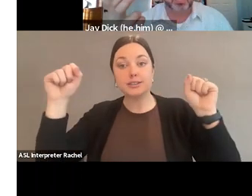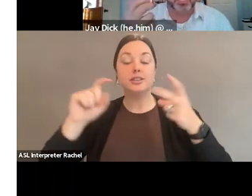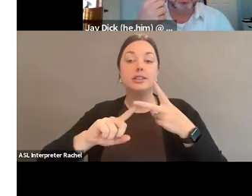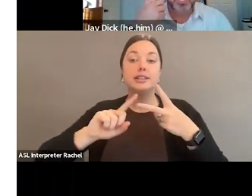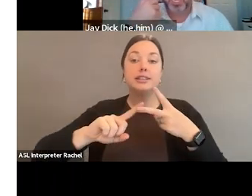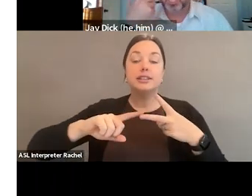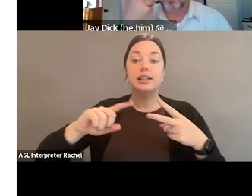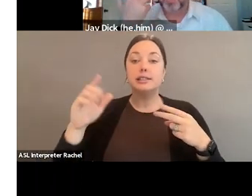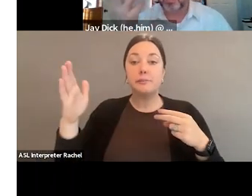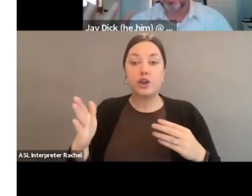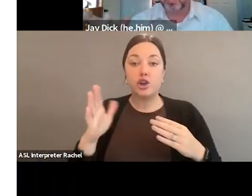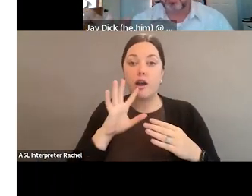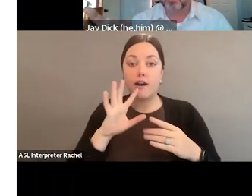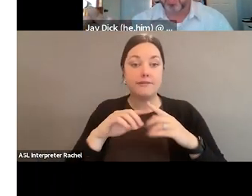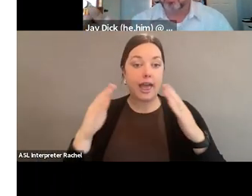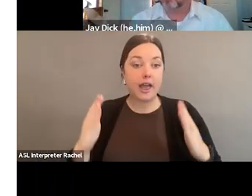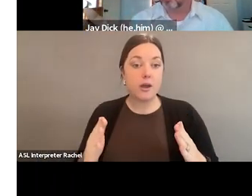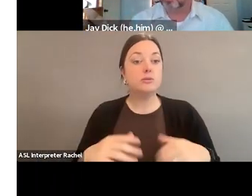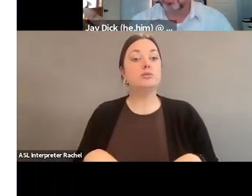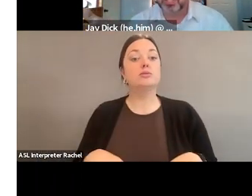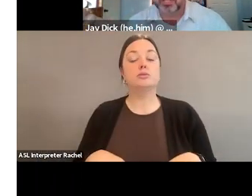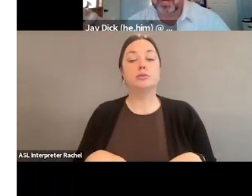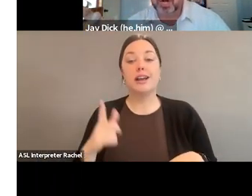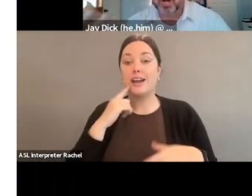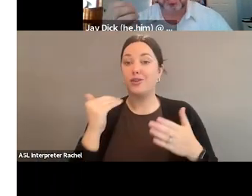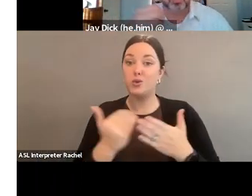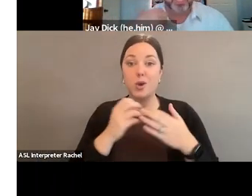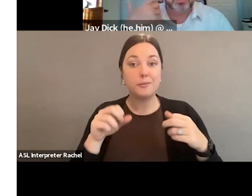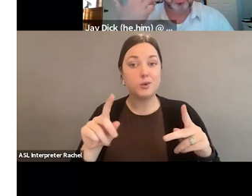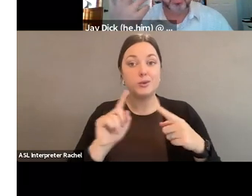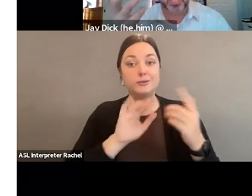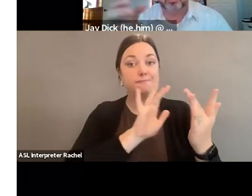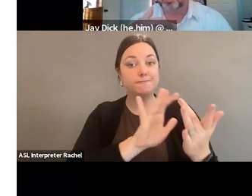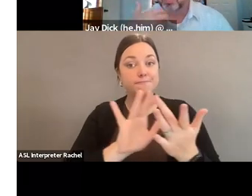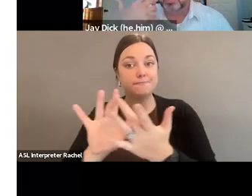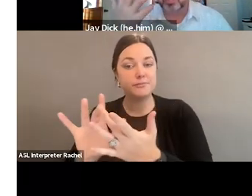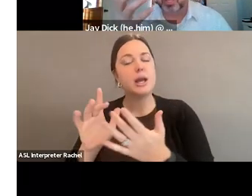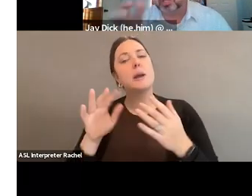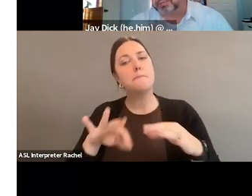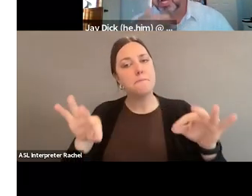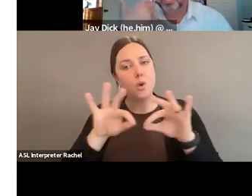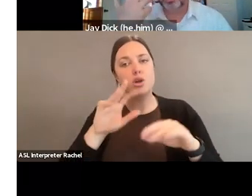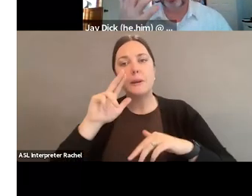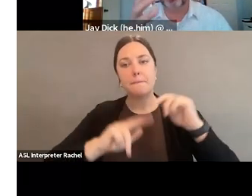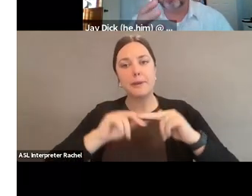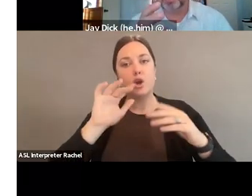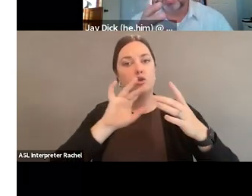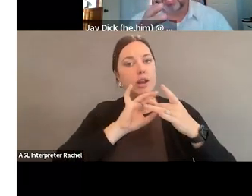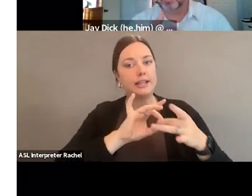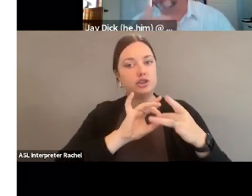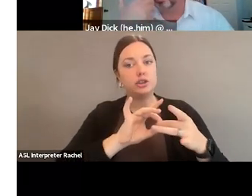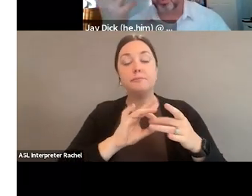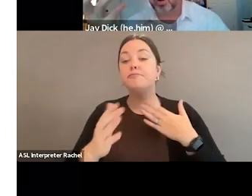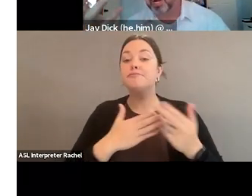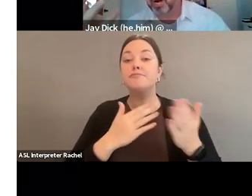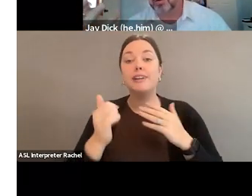things along those lines, that you have new opportunities. So, make sure that you're building these relationships. Just because they have a